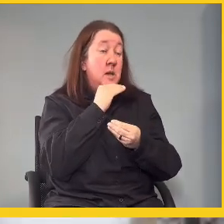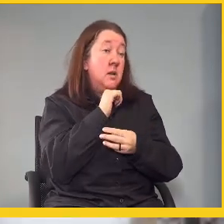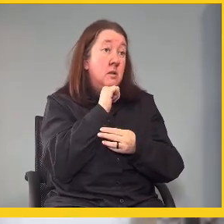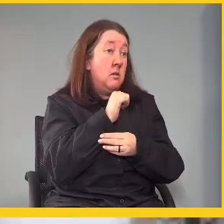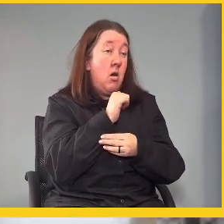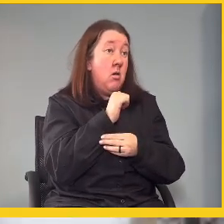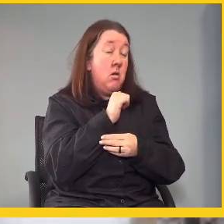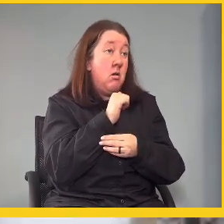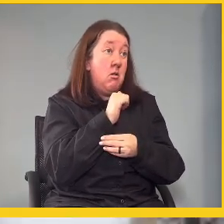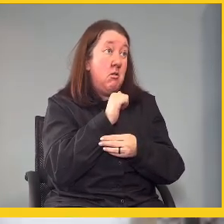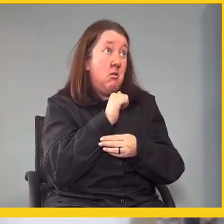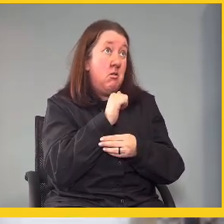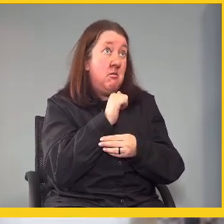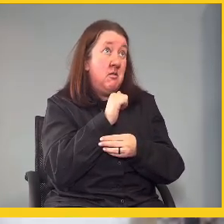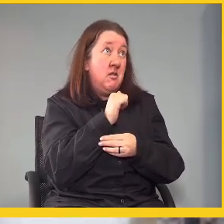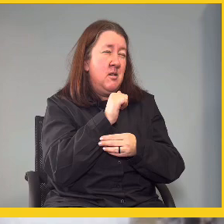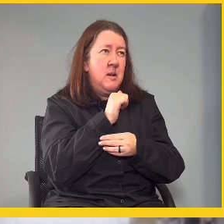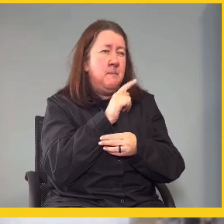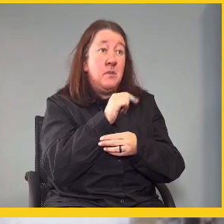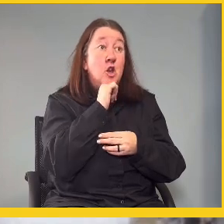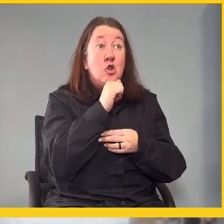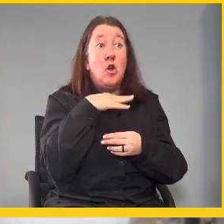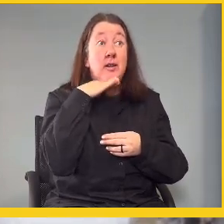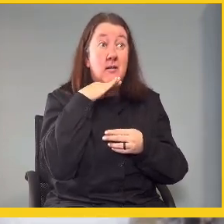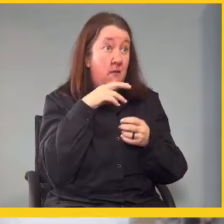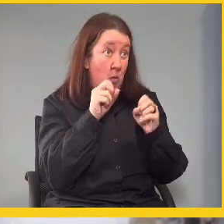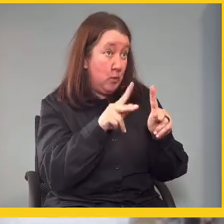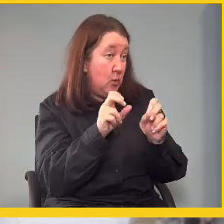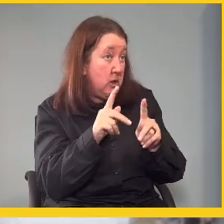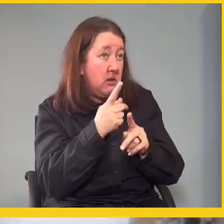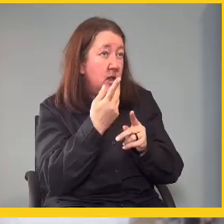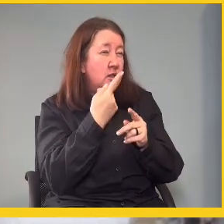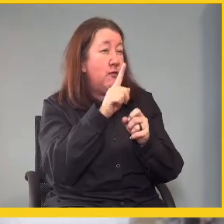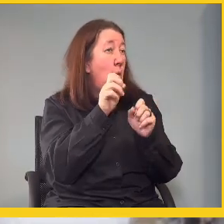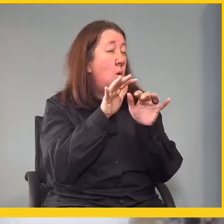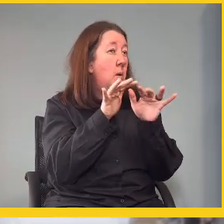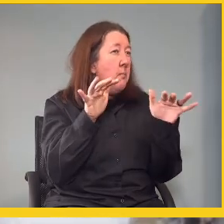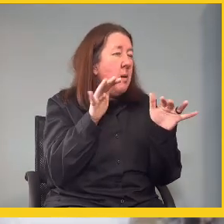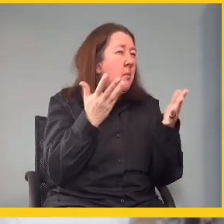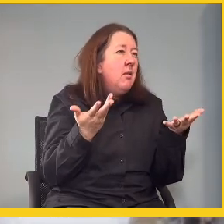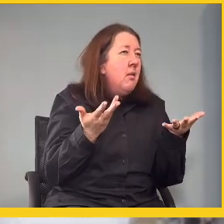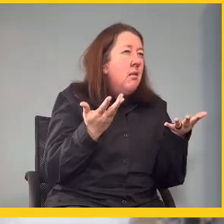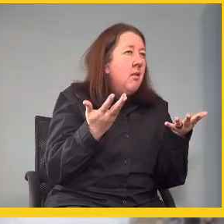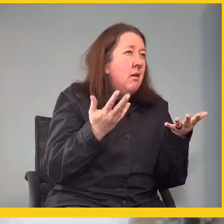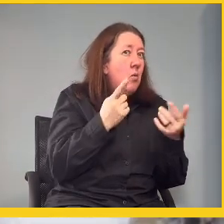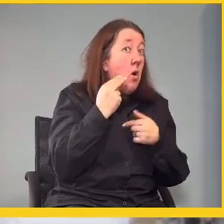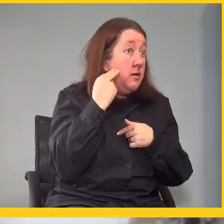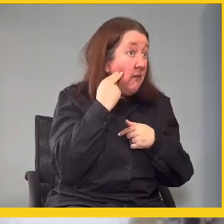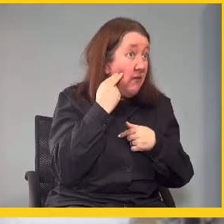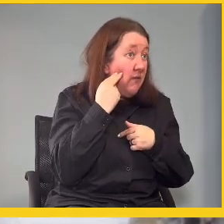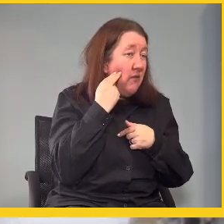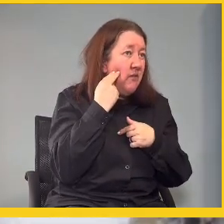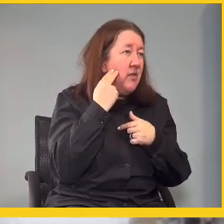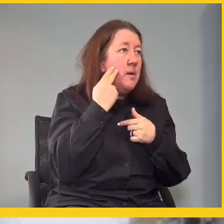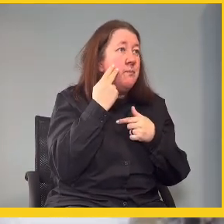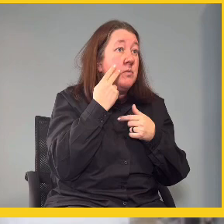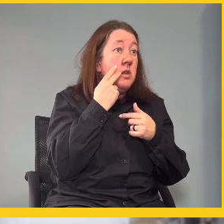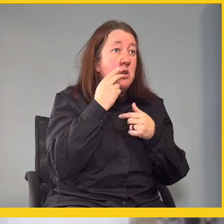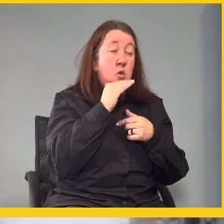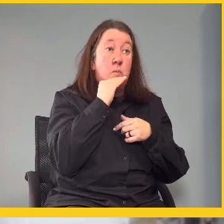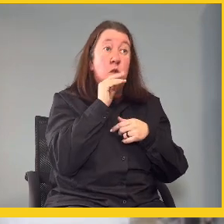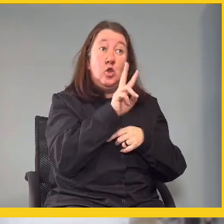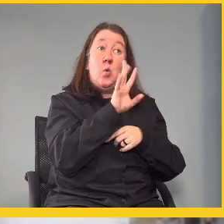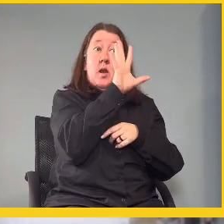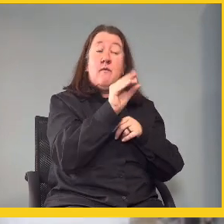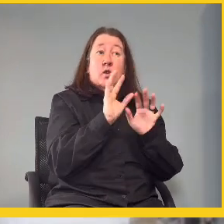necessarily, like, there's not enough opportunities for people, you know, that are deaf. So if there are only